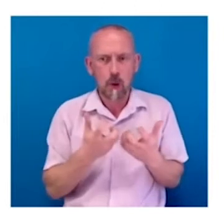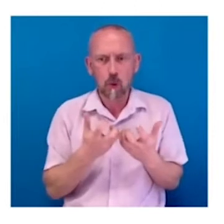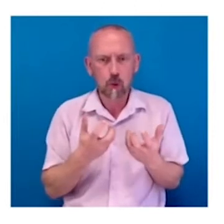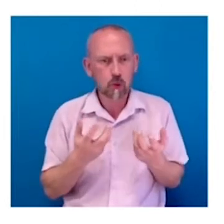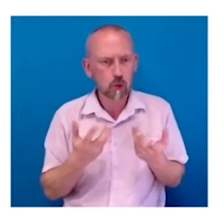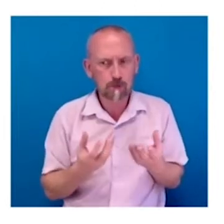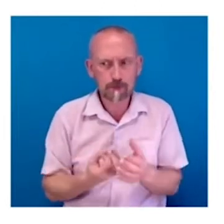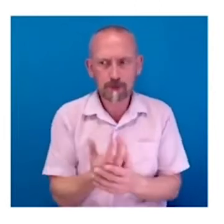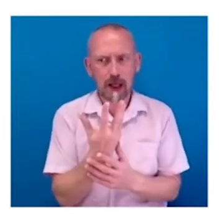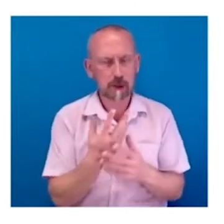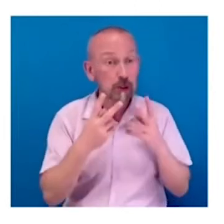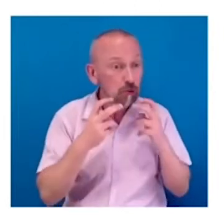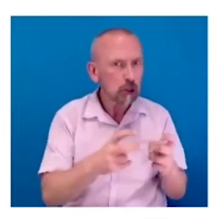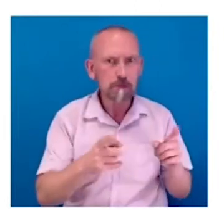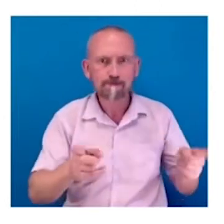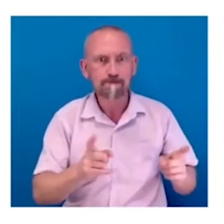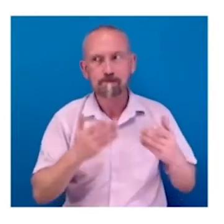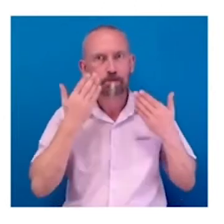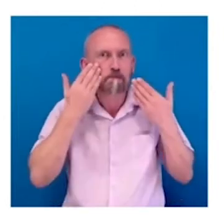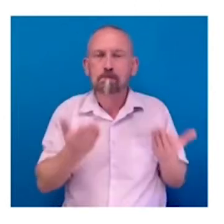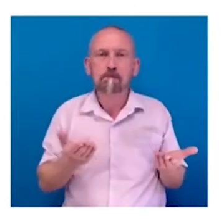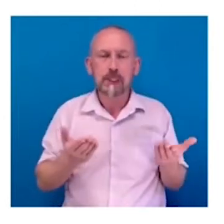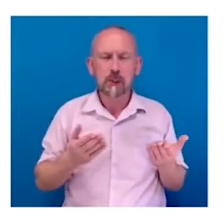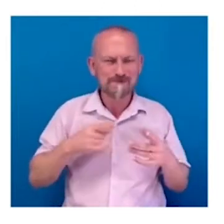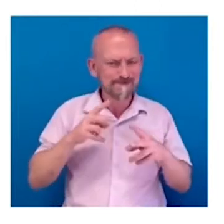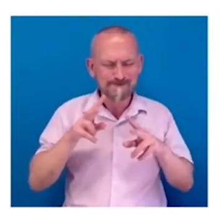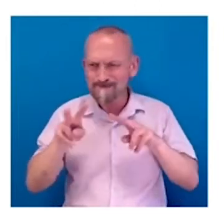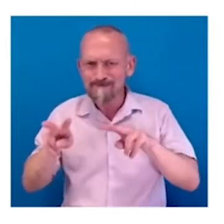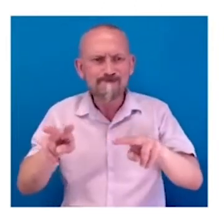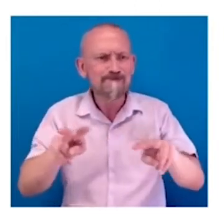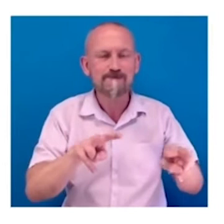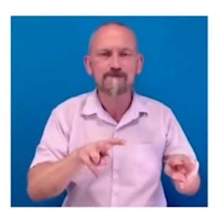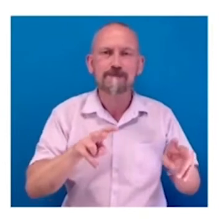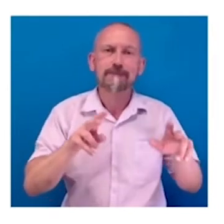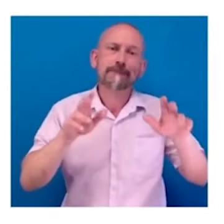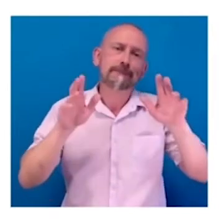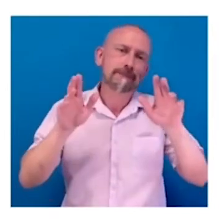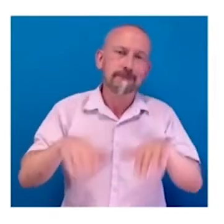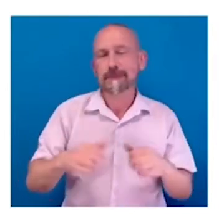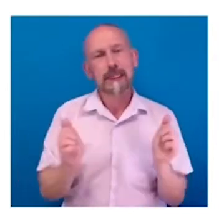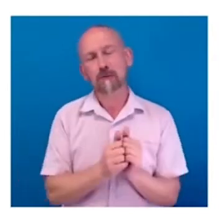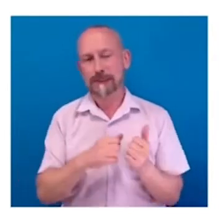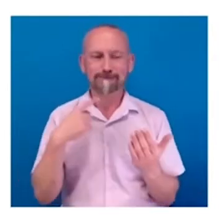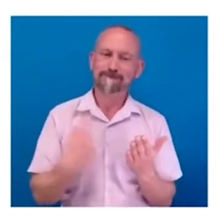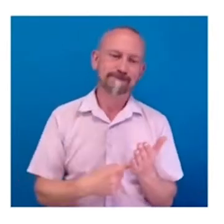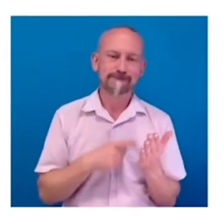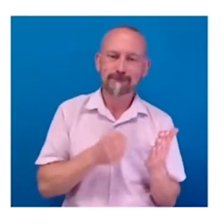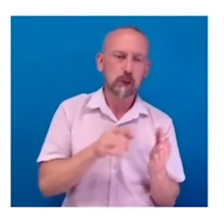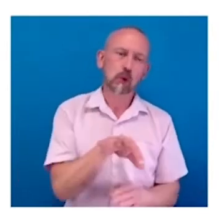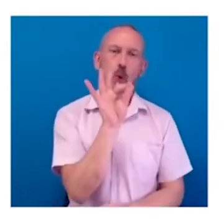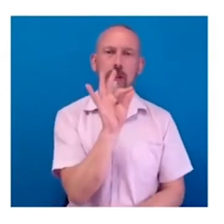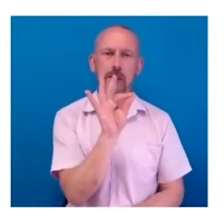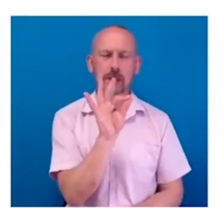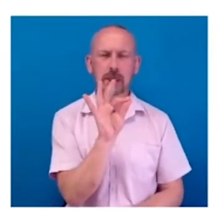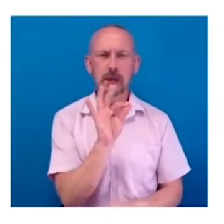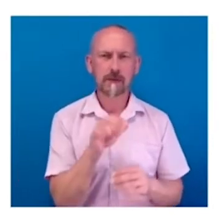And we were really, really, really struggling finding things. And we made a choice. And it wasn't a bad choice for the system font. But we knew there was, we came out with so many unanswered questions.